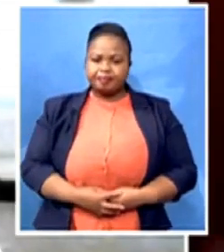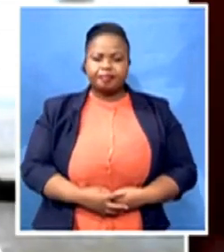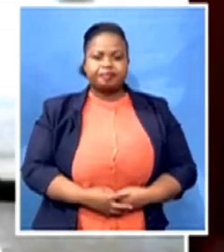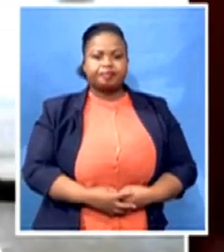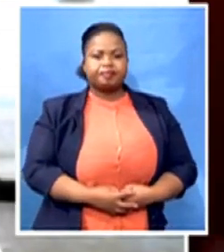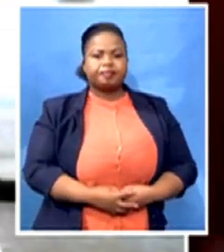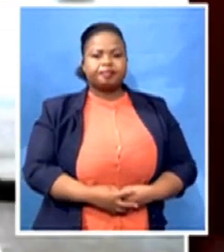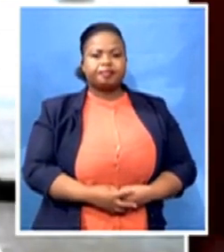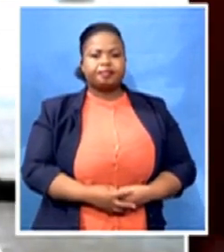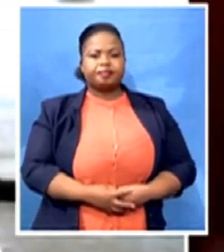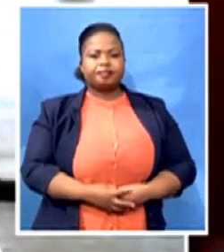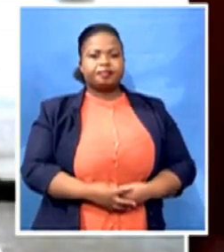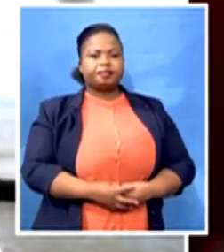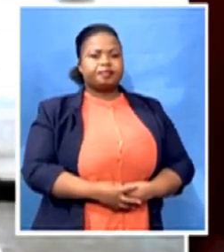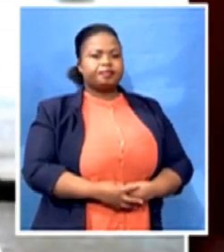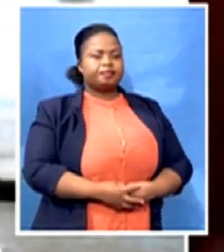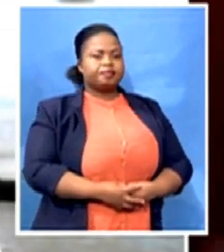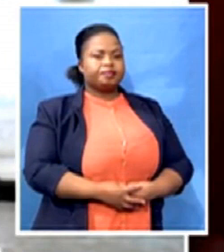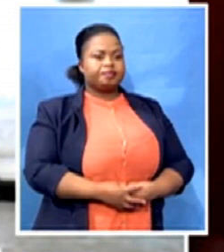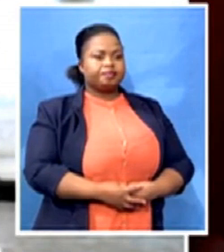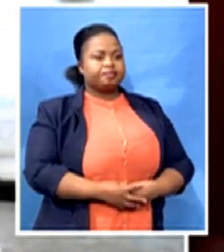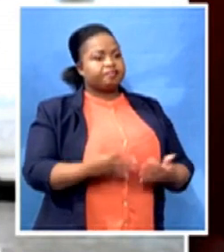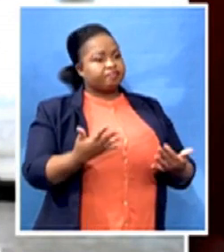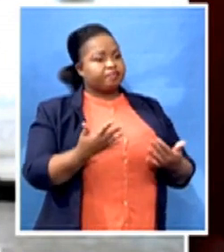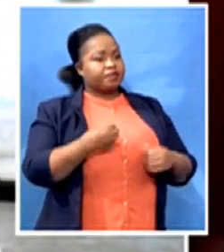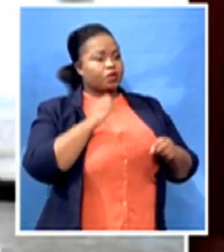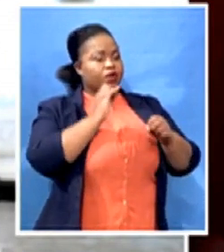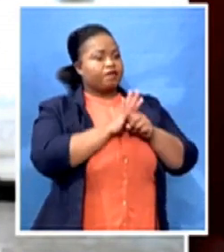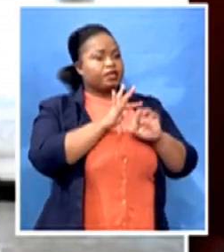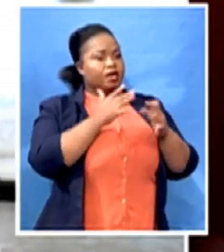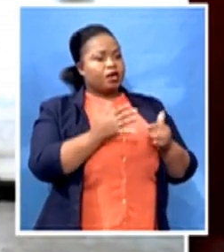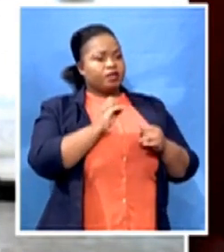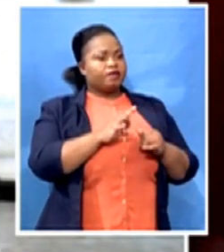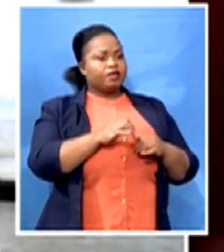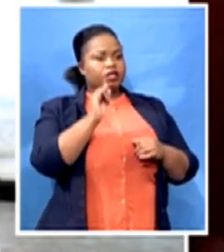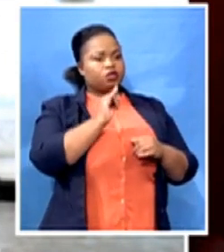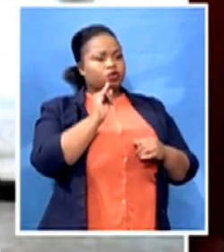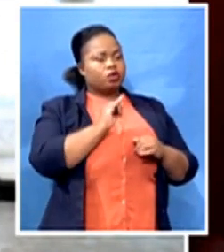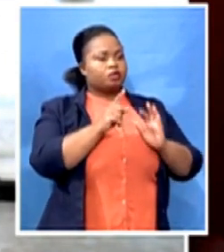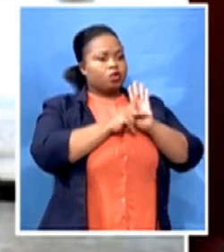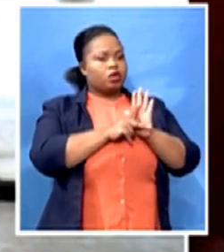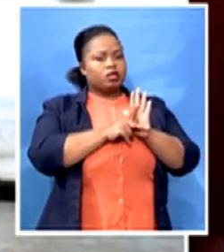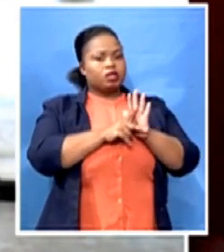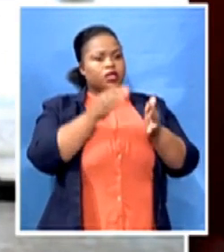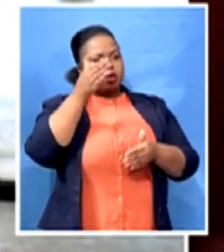What are the effects when an insurance policy lapses due to non-payment of premiums?